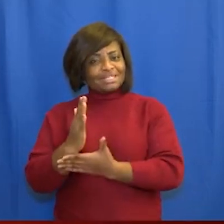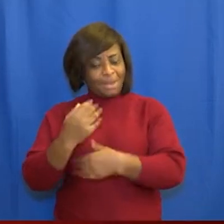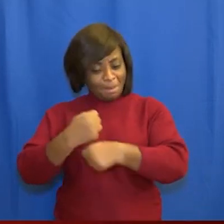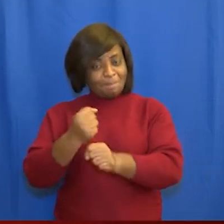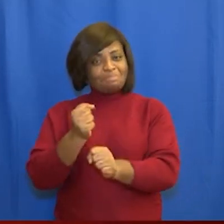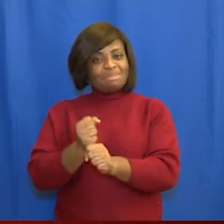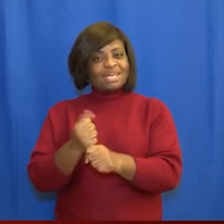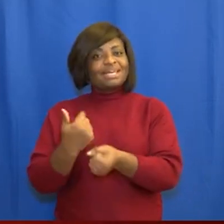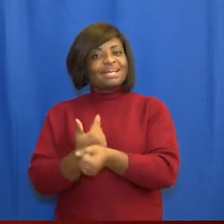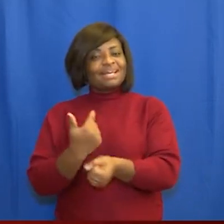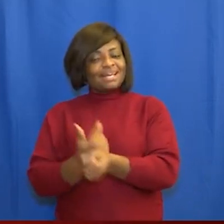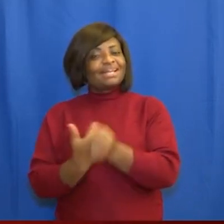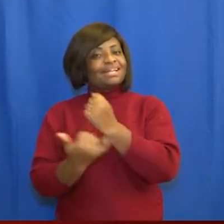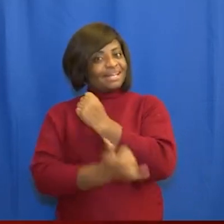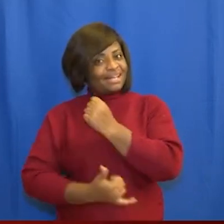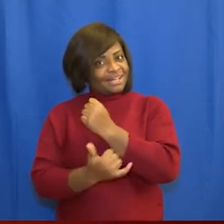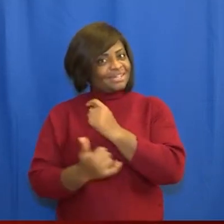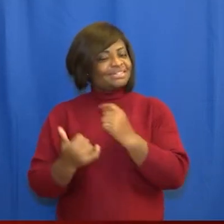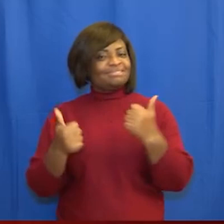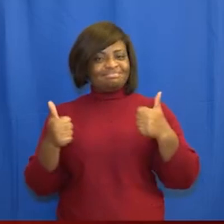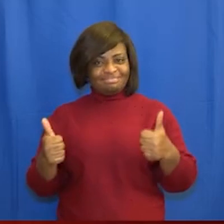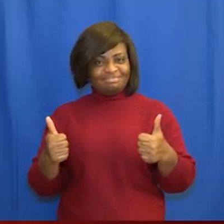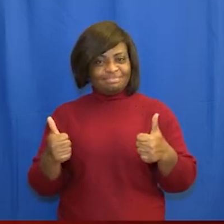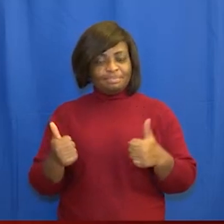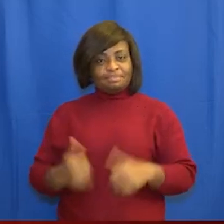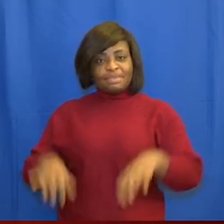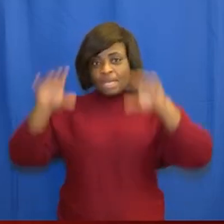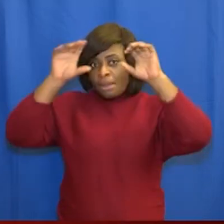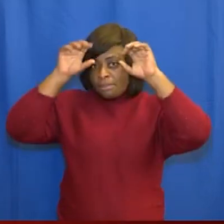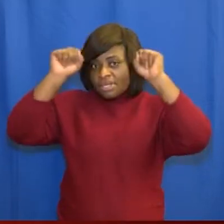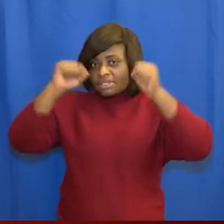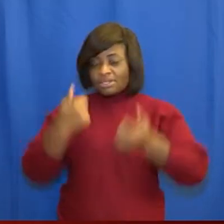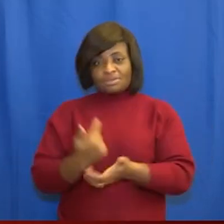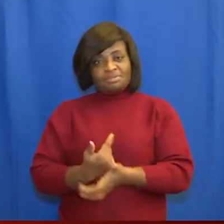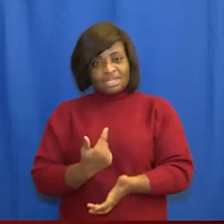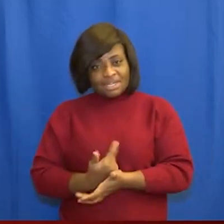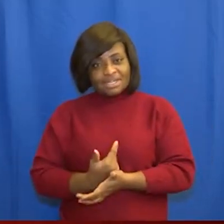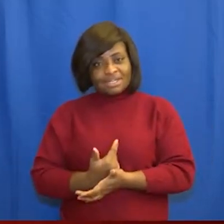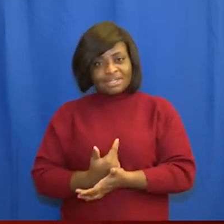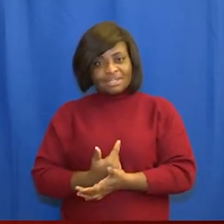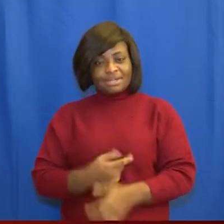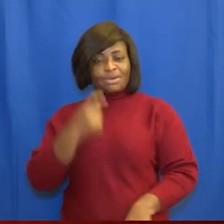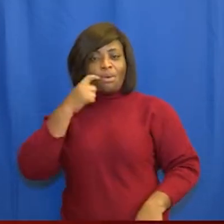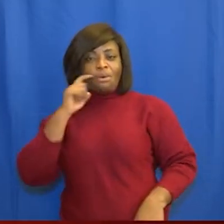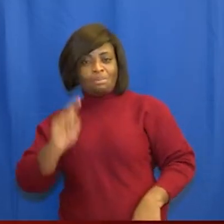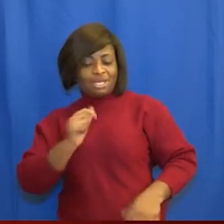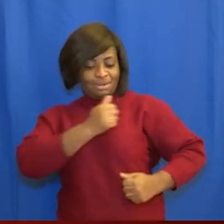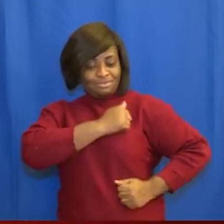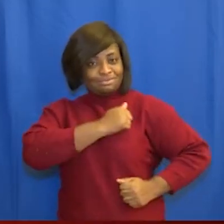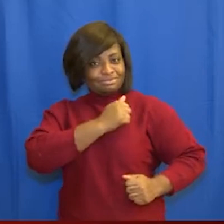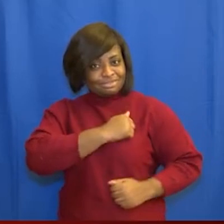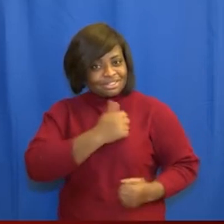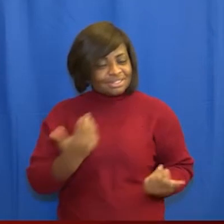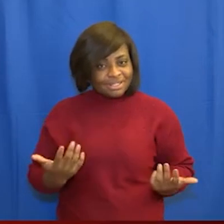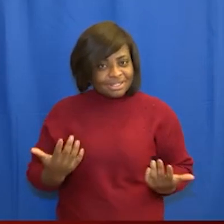making of government in the country as president of the republic and commander-in-chief of the ghana armed